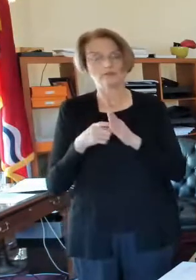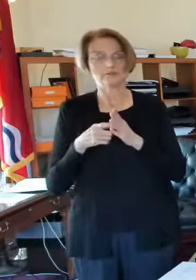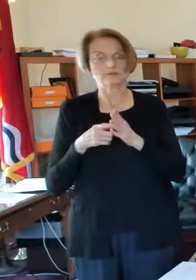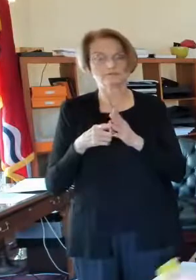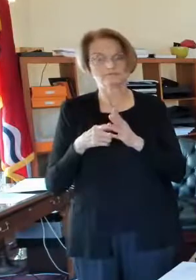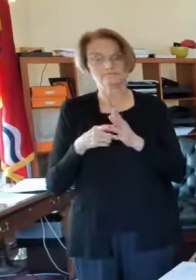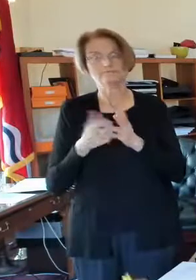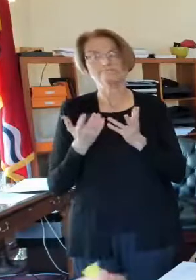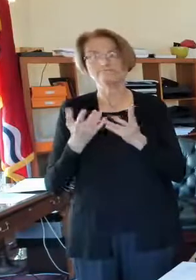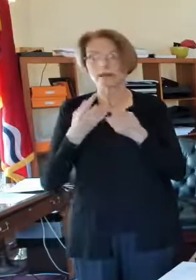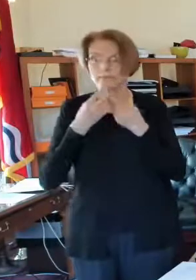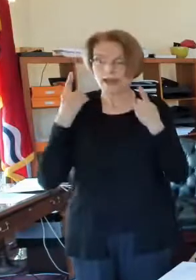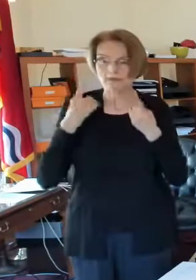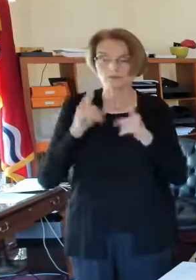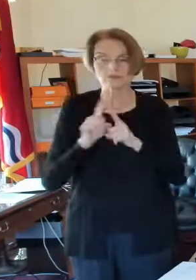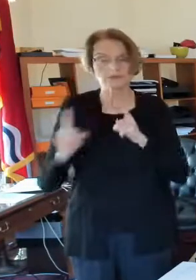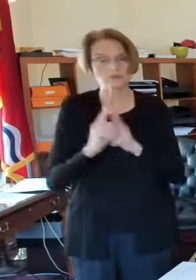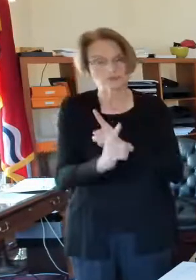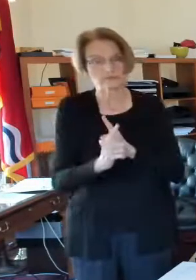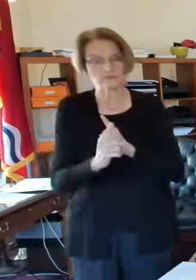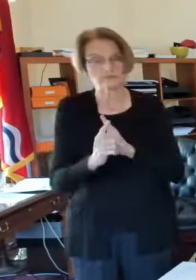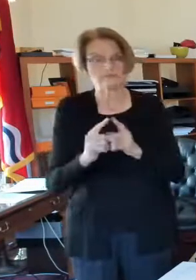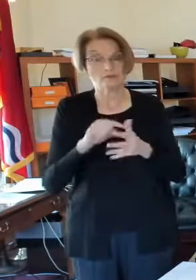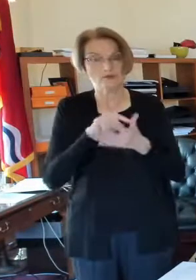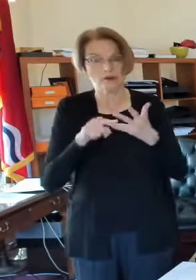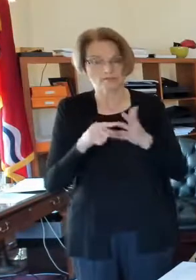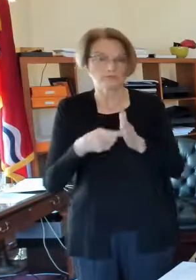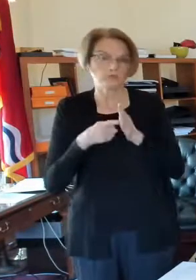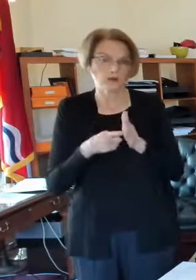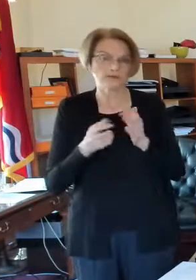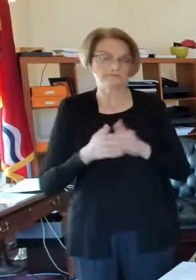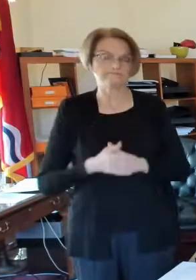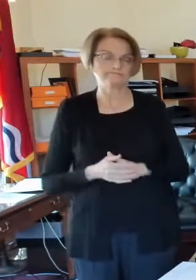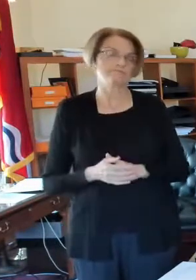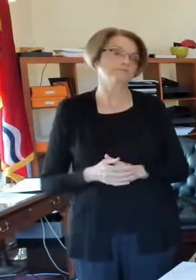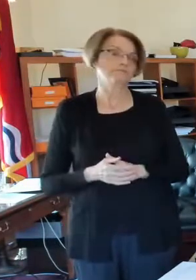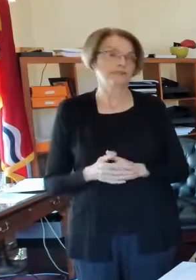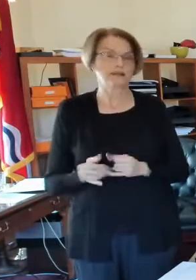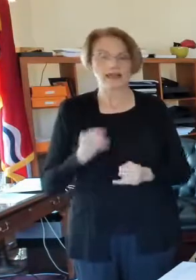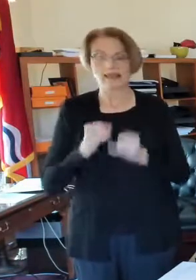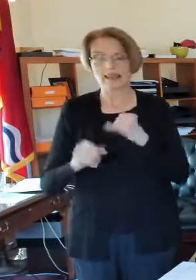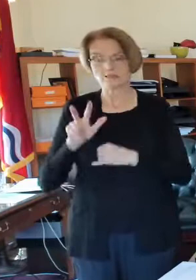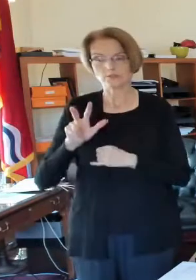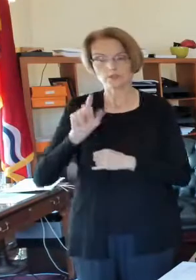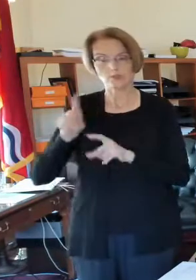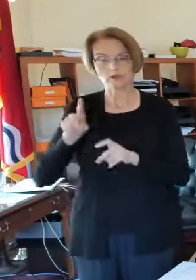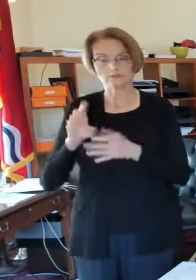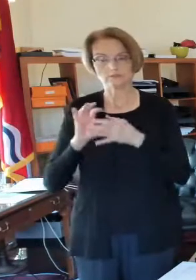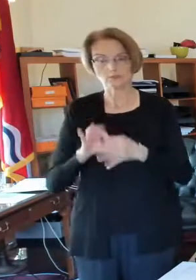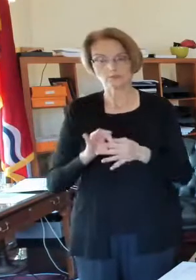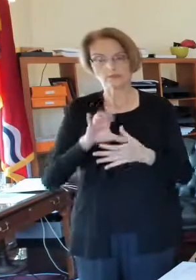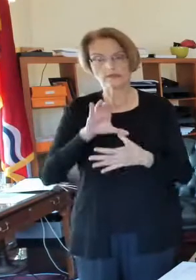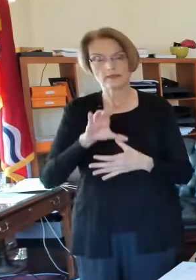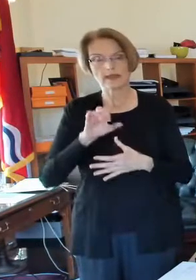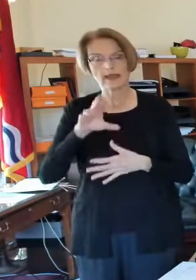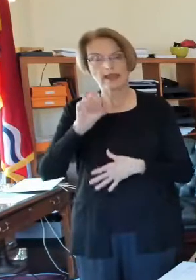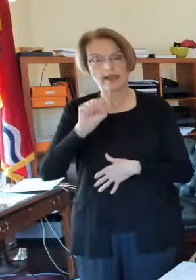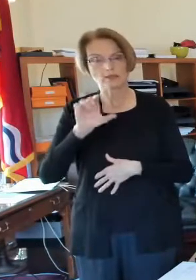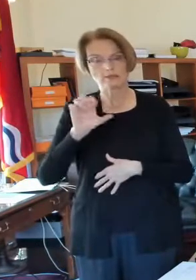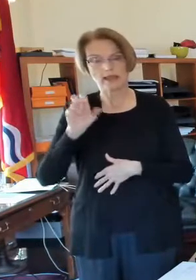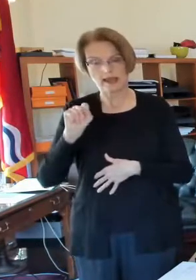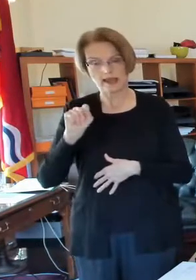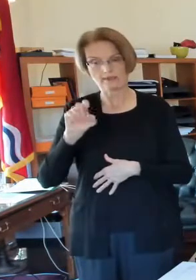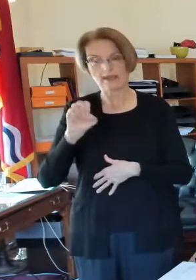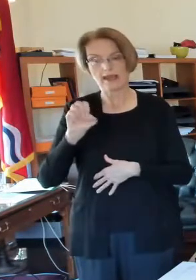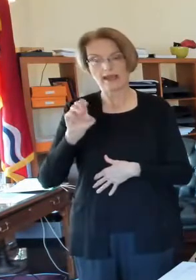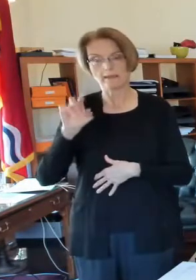mask wearing, social distancing, and all those kinds of things, but. Okay, last three questions all have to do with CARES Act. Emily's